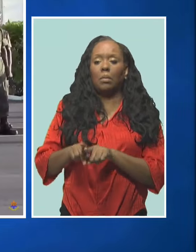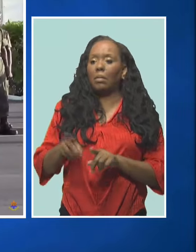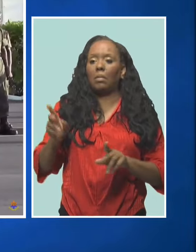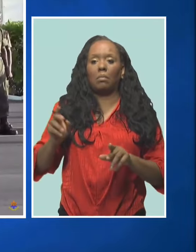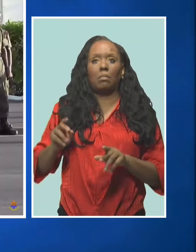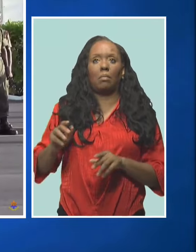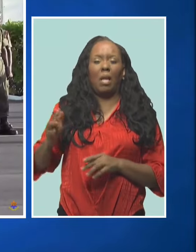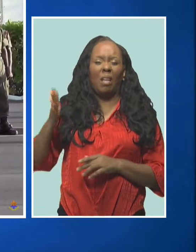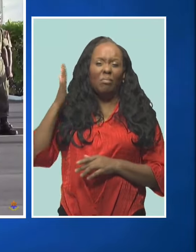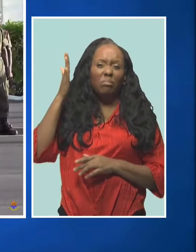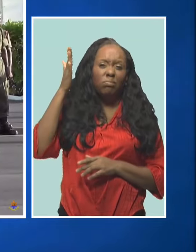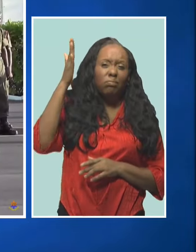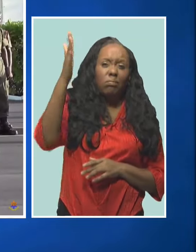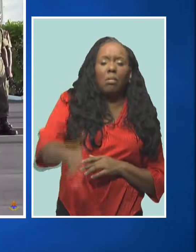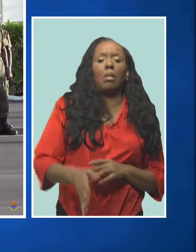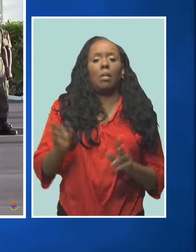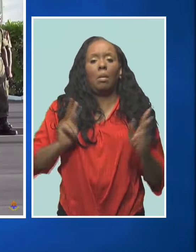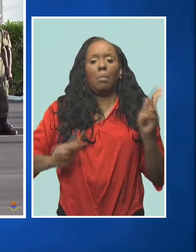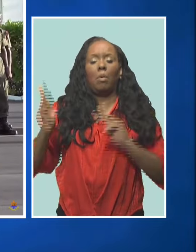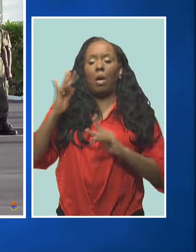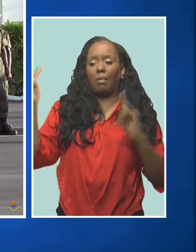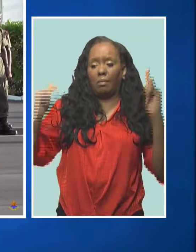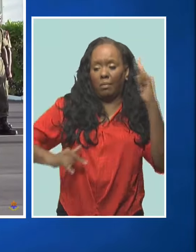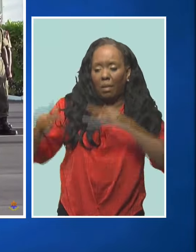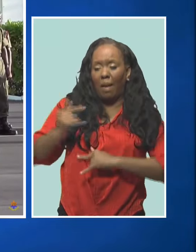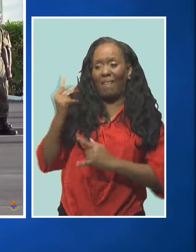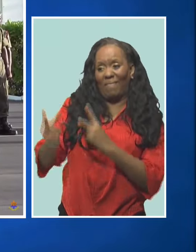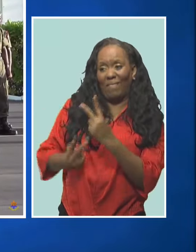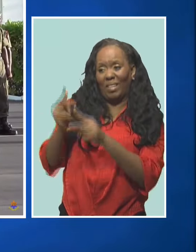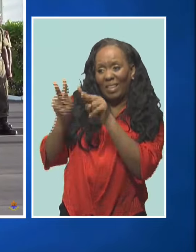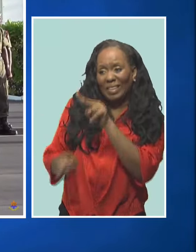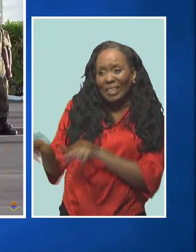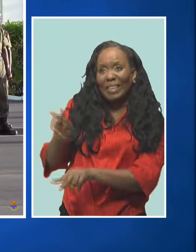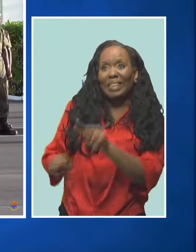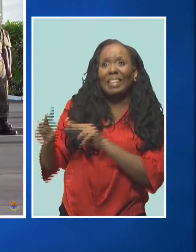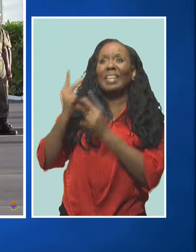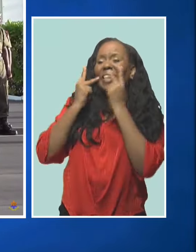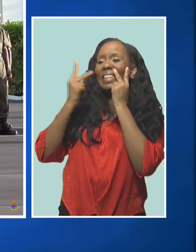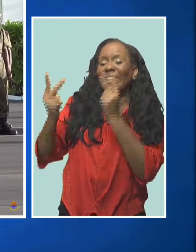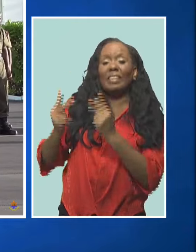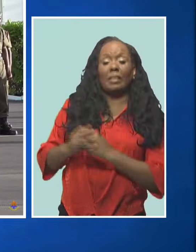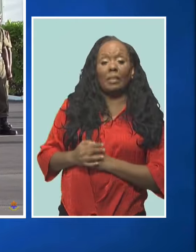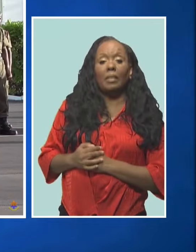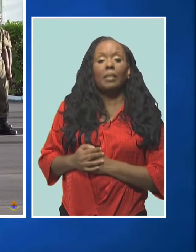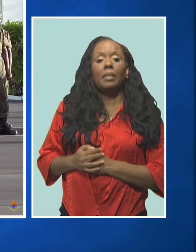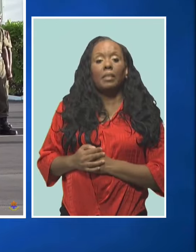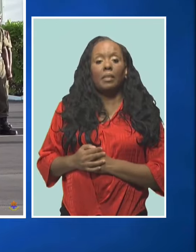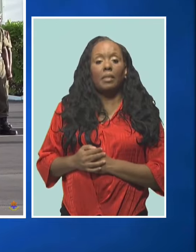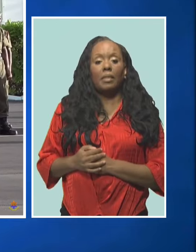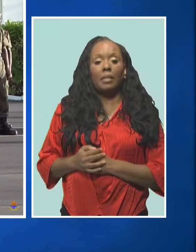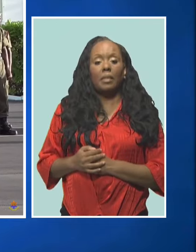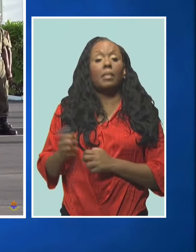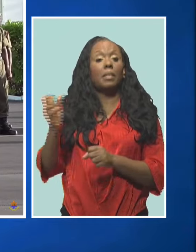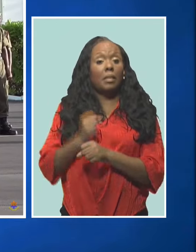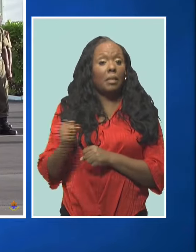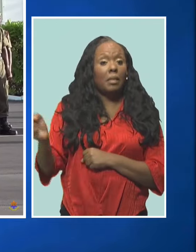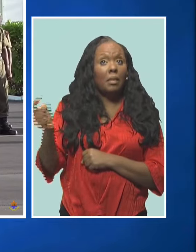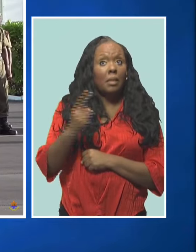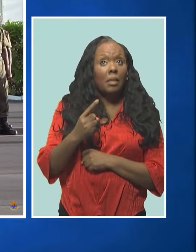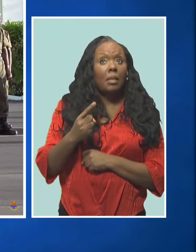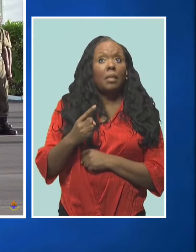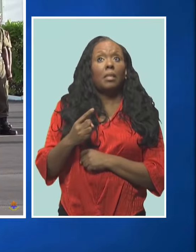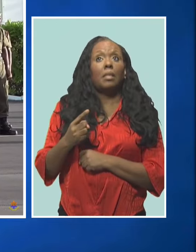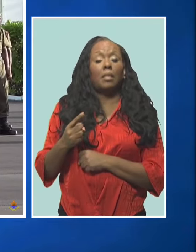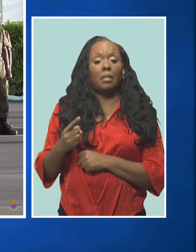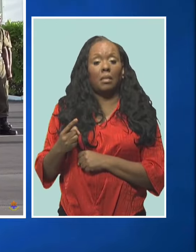like to visit a country whose history dates back. Next year, we learn 400 years of